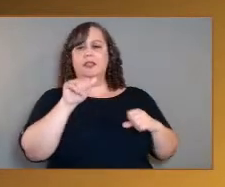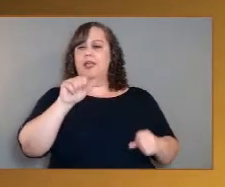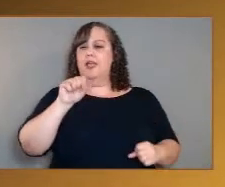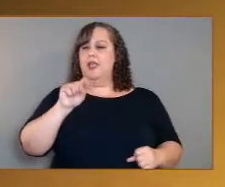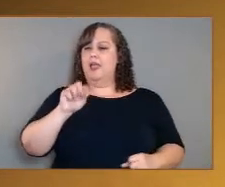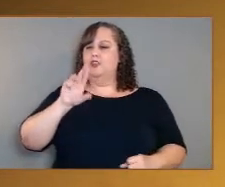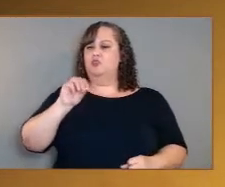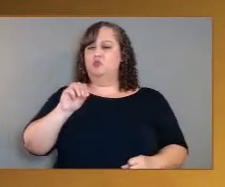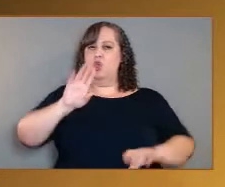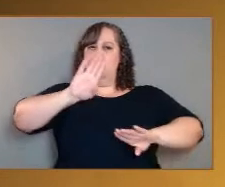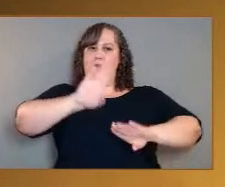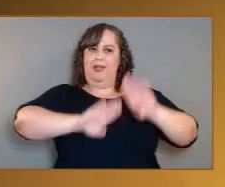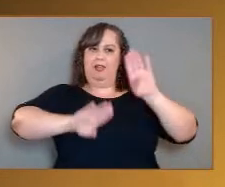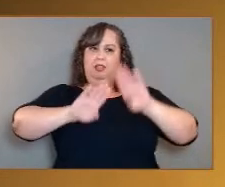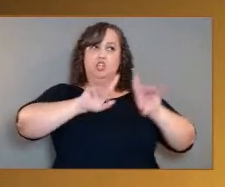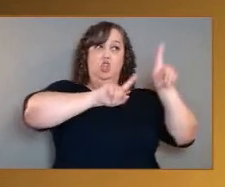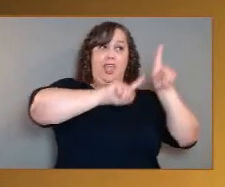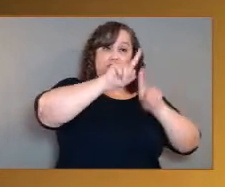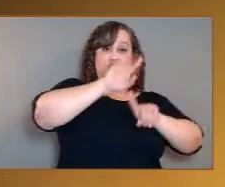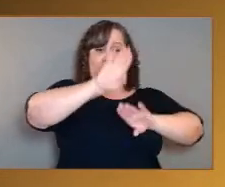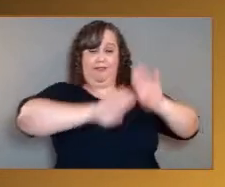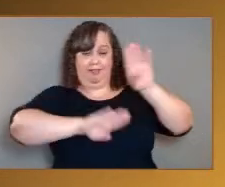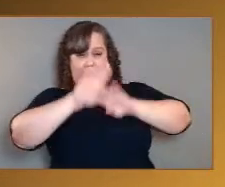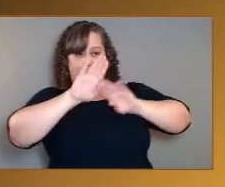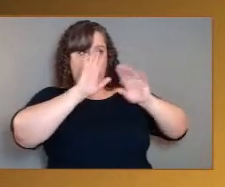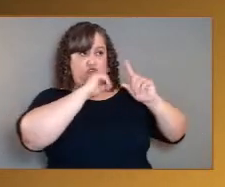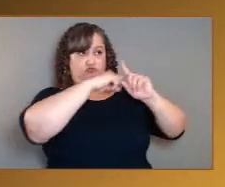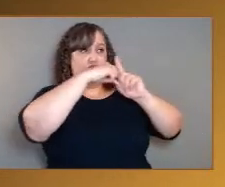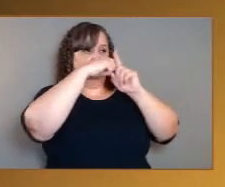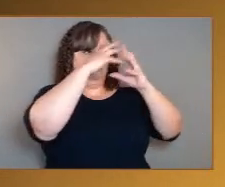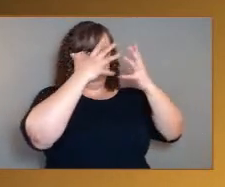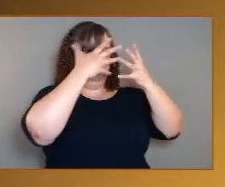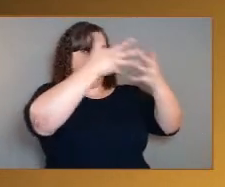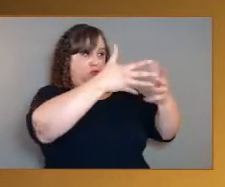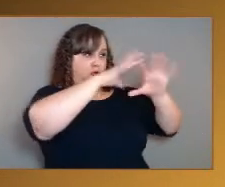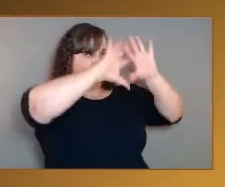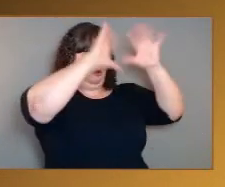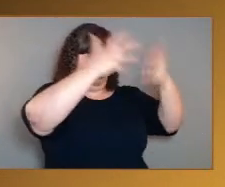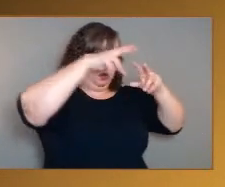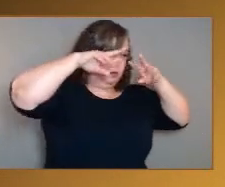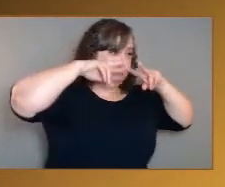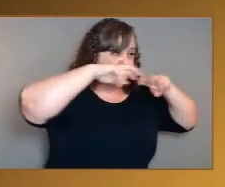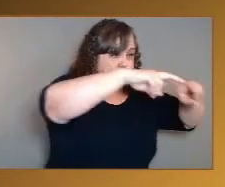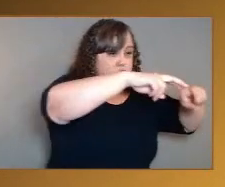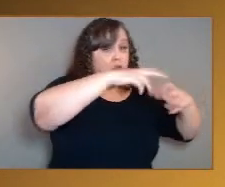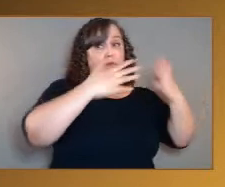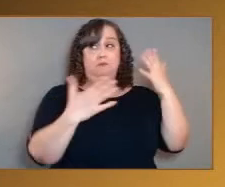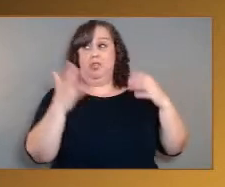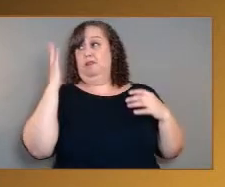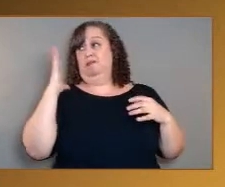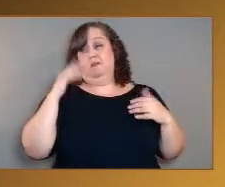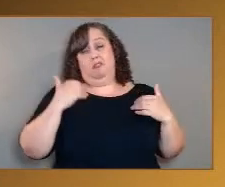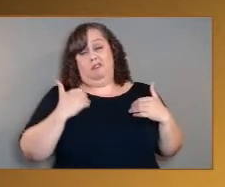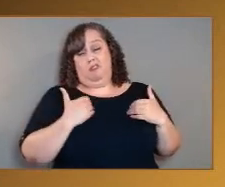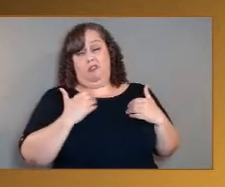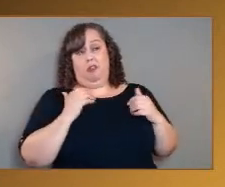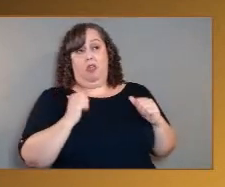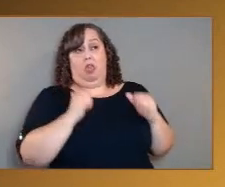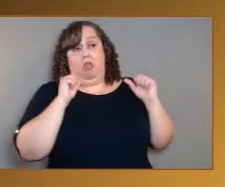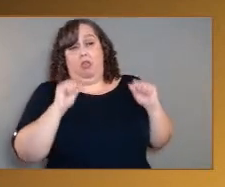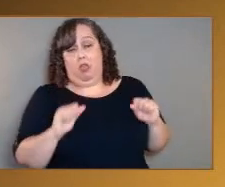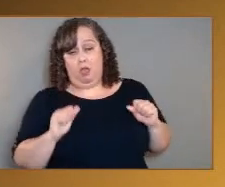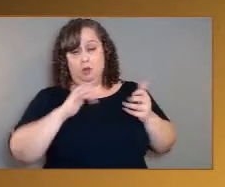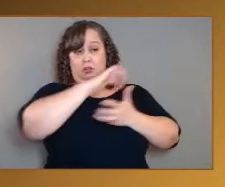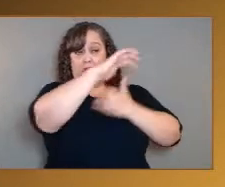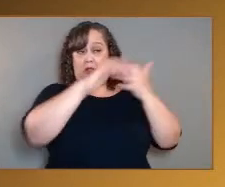context of the chemistry of this rich atmosphere that could have had a habitable, habitable cloud deck at one point in its past, or not. But we need the